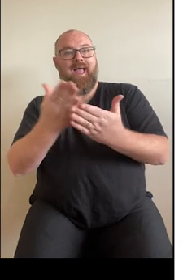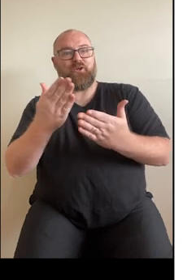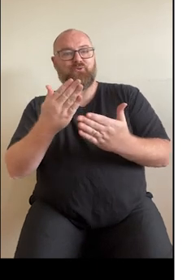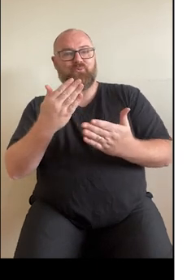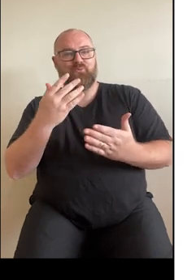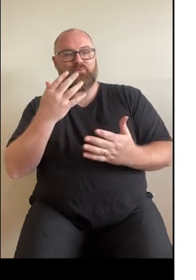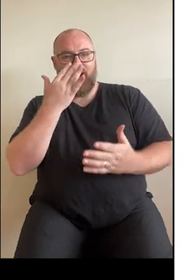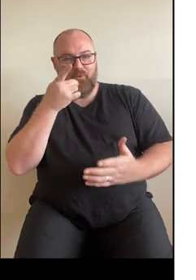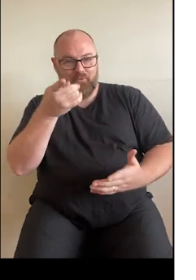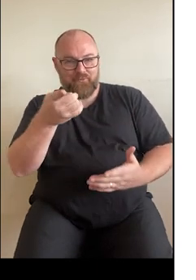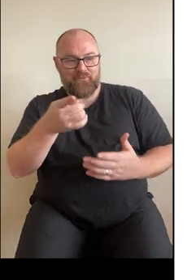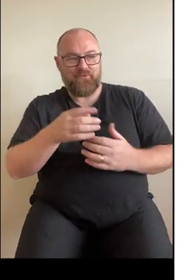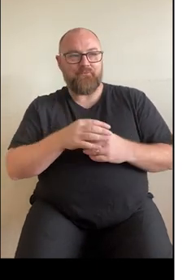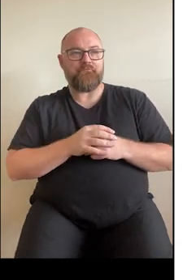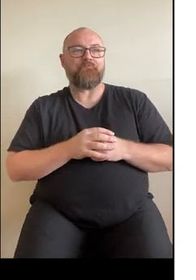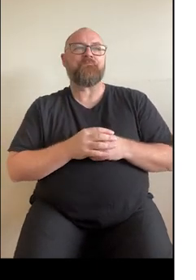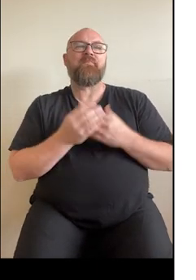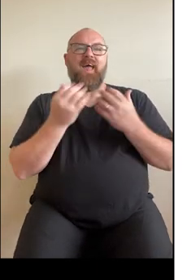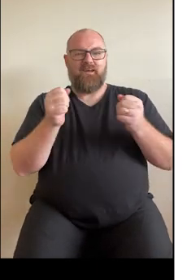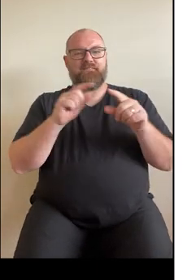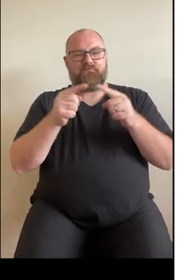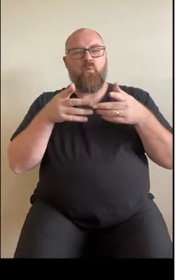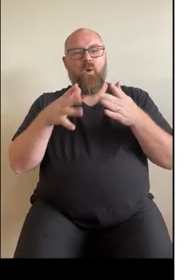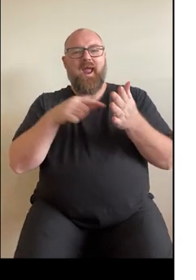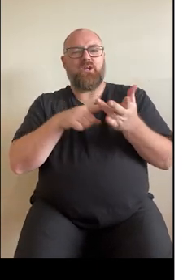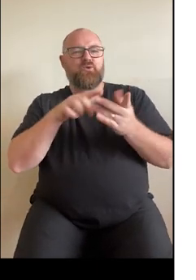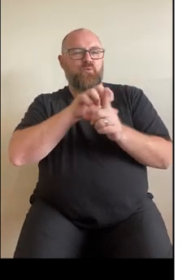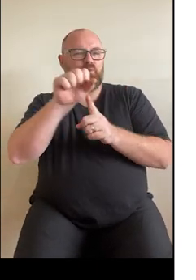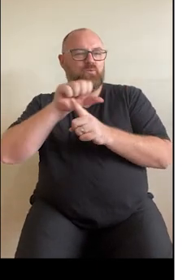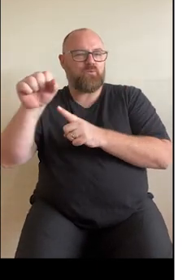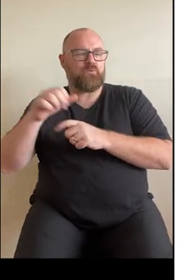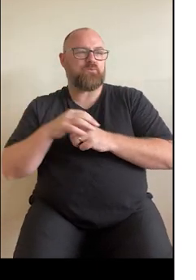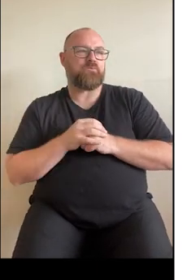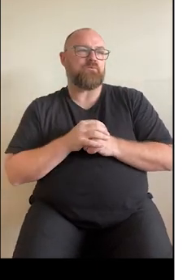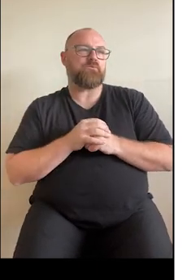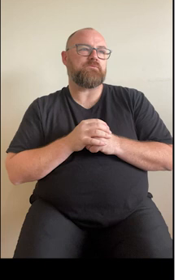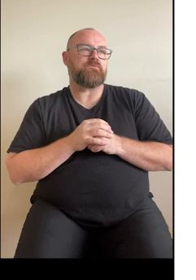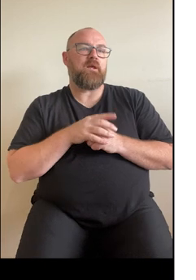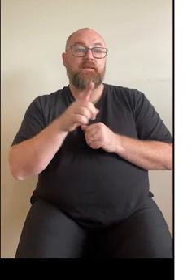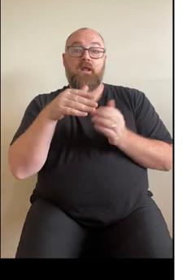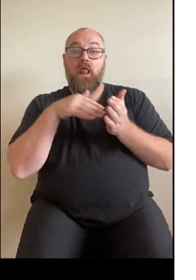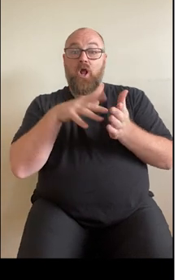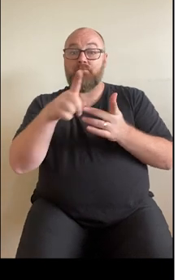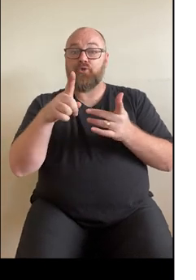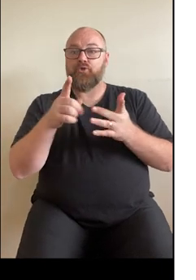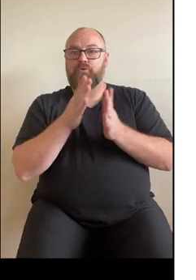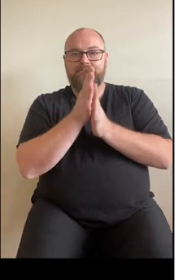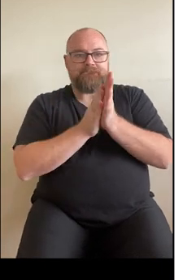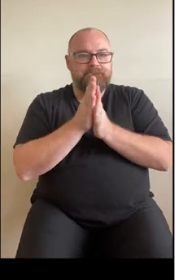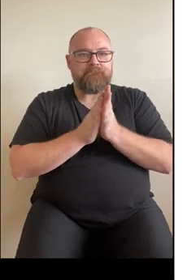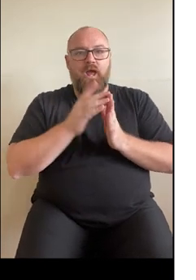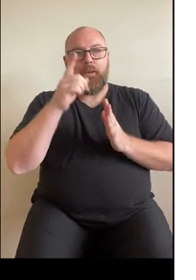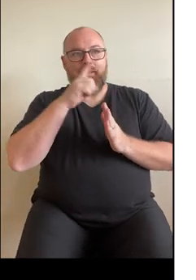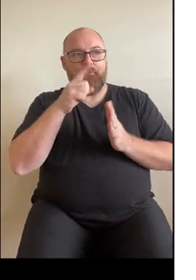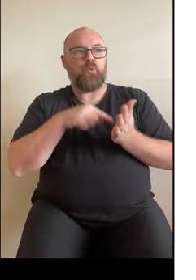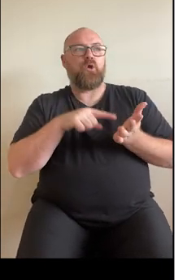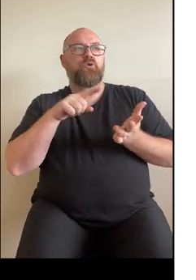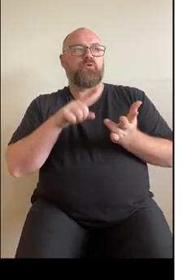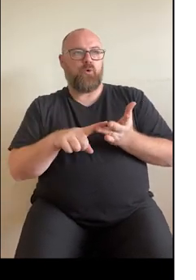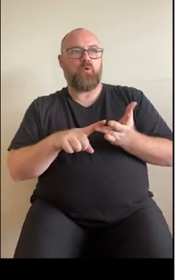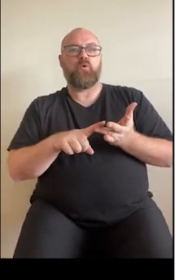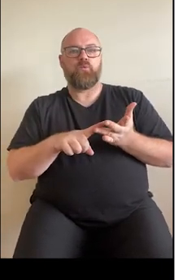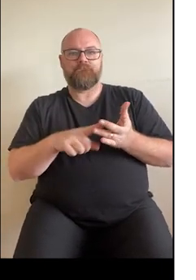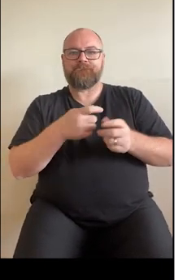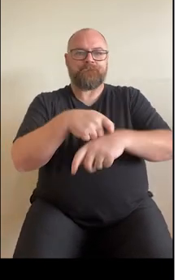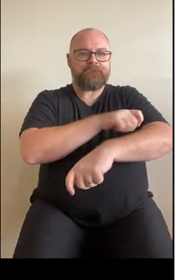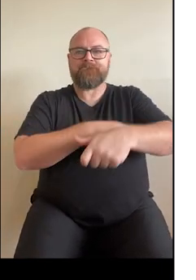risk factors to determine your heart age as it relates to your actual age, and it helps motivate the user, or it helps to motivate yourself,